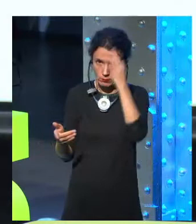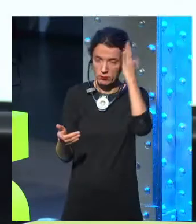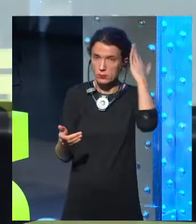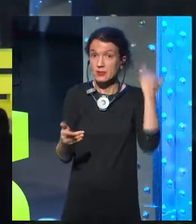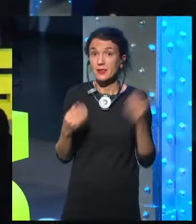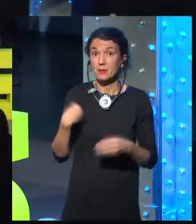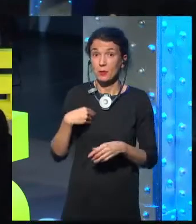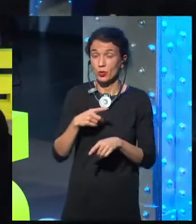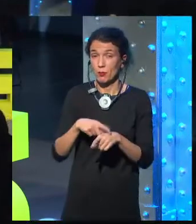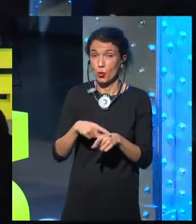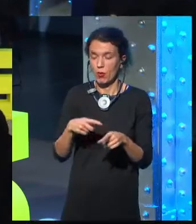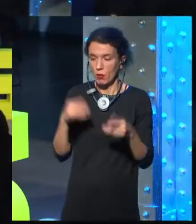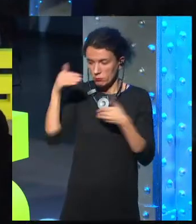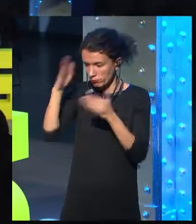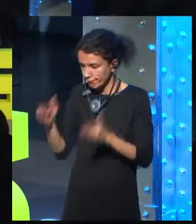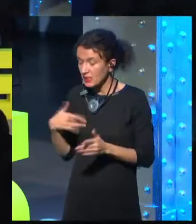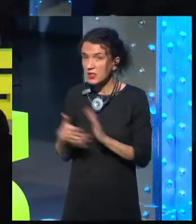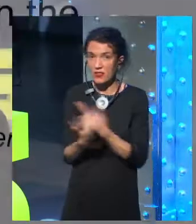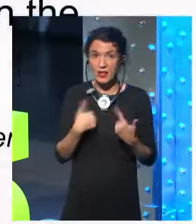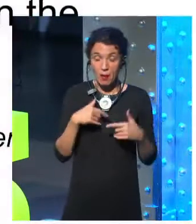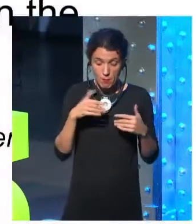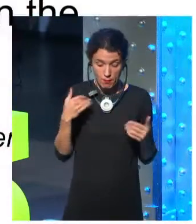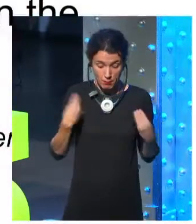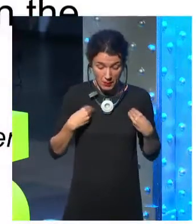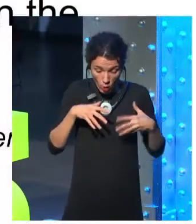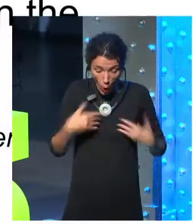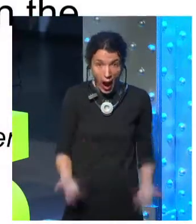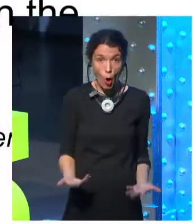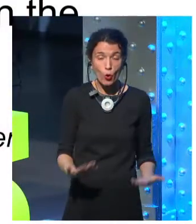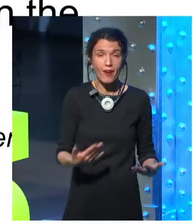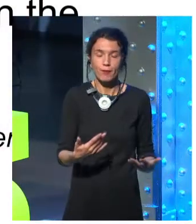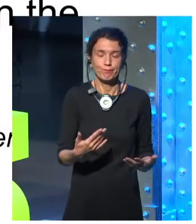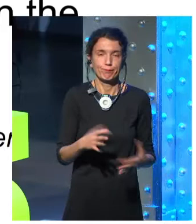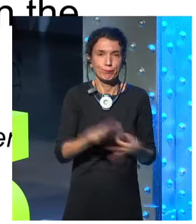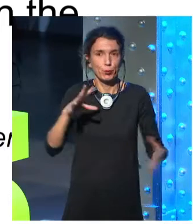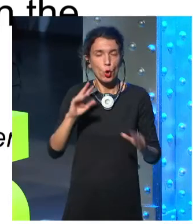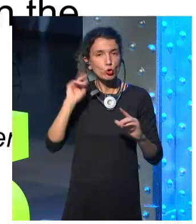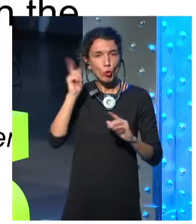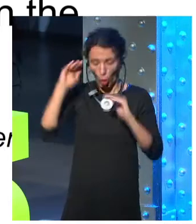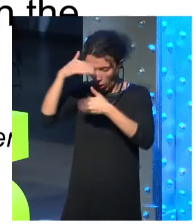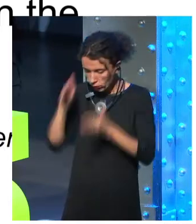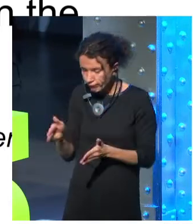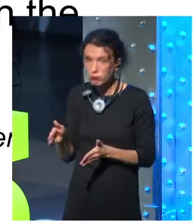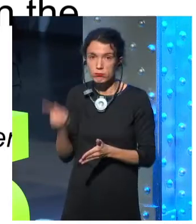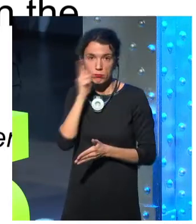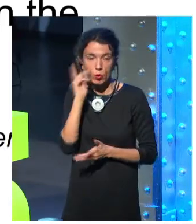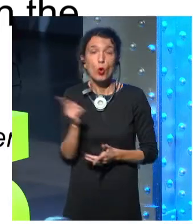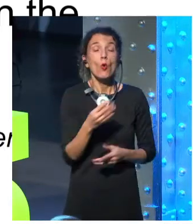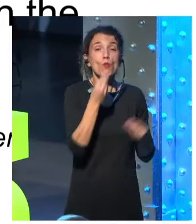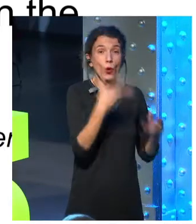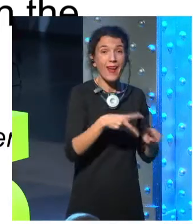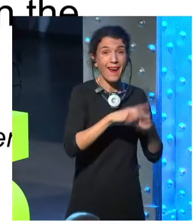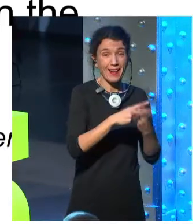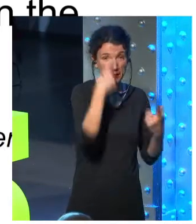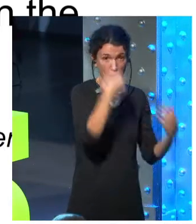This is one of the quotes from Mark Weiser. He says, a good tool becomes invisible, and not by invisible that it disappears. You focus